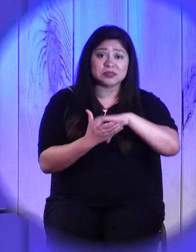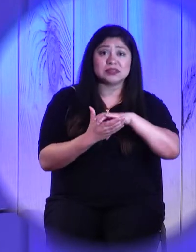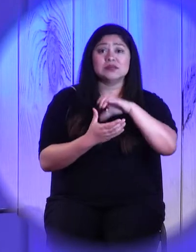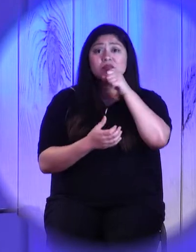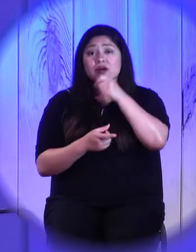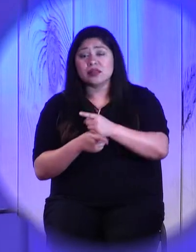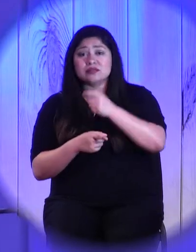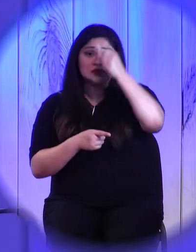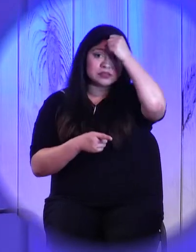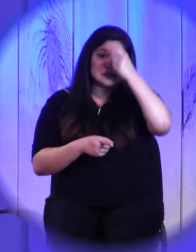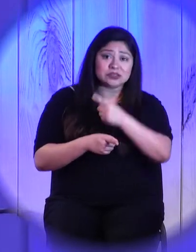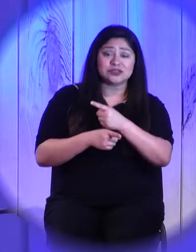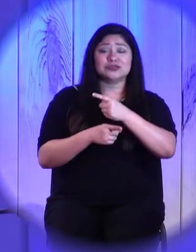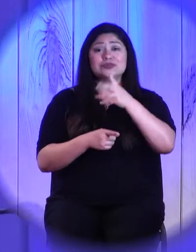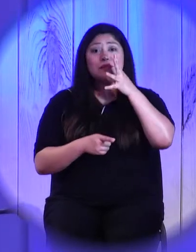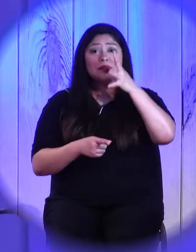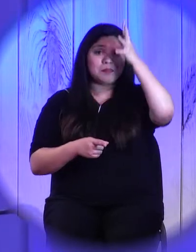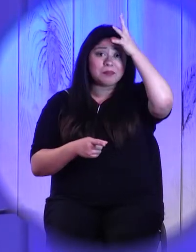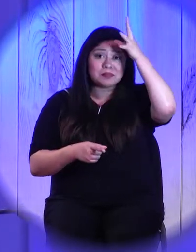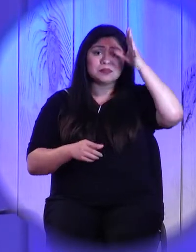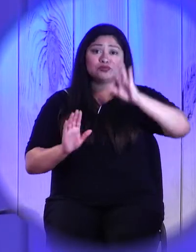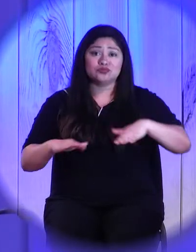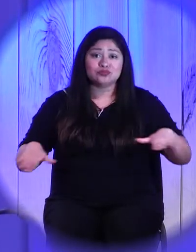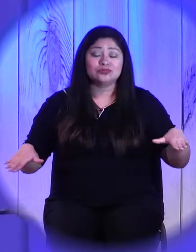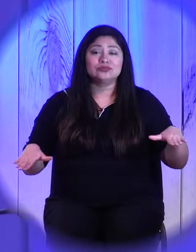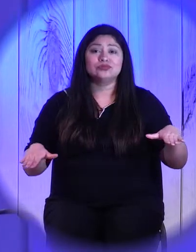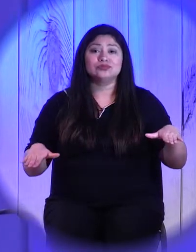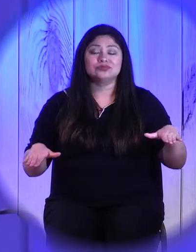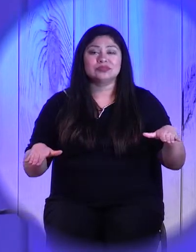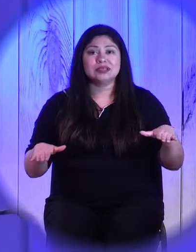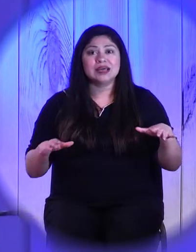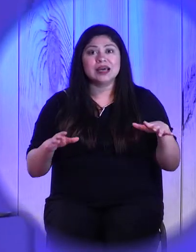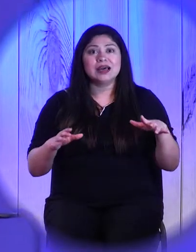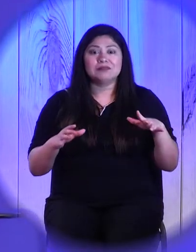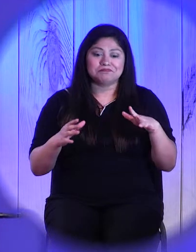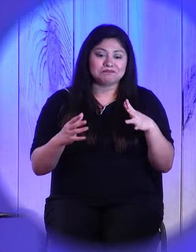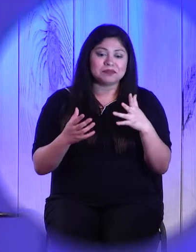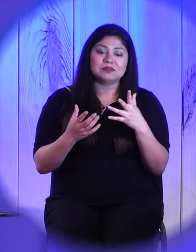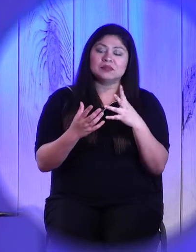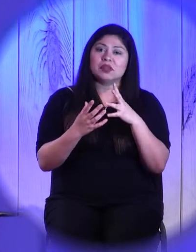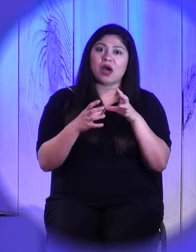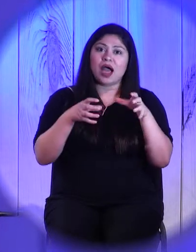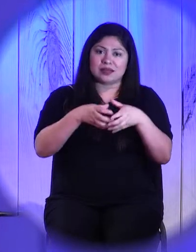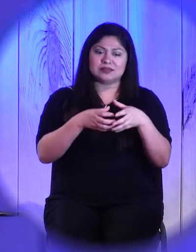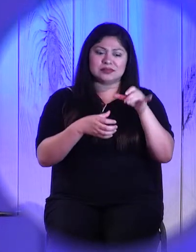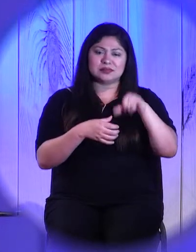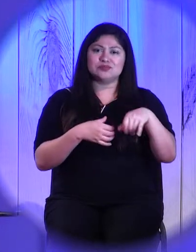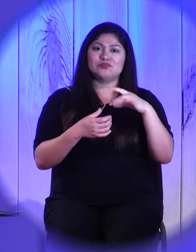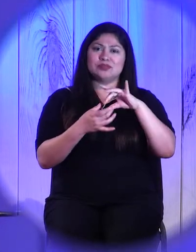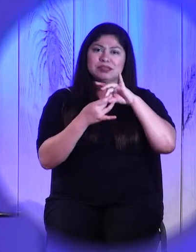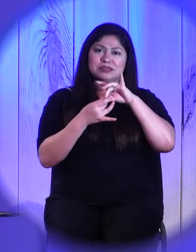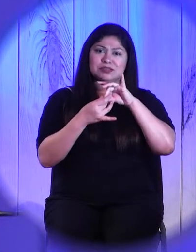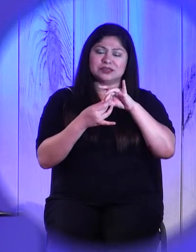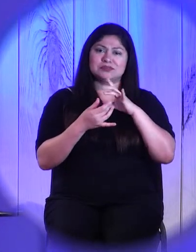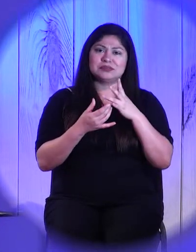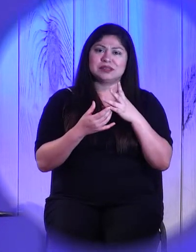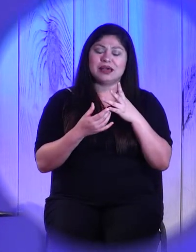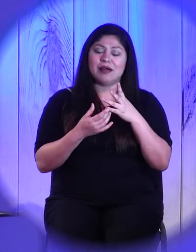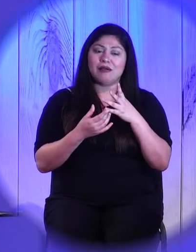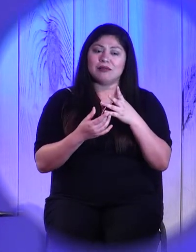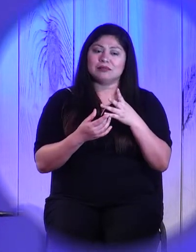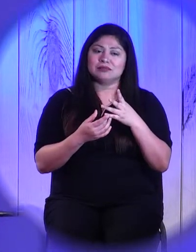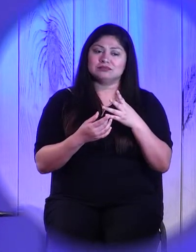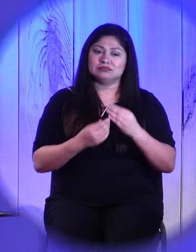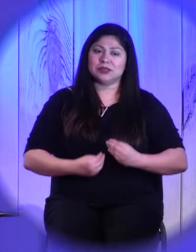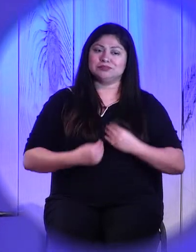sisters, parents and children, these are the relationships that cause us the most pleasure in life. But if we're honest, they're